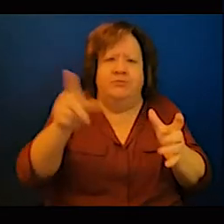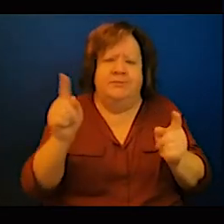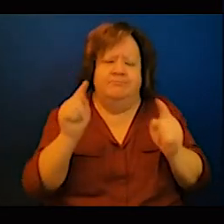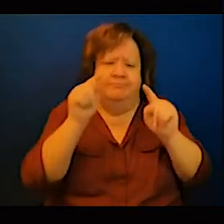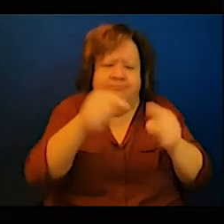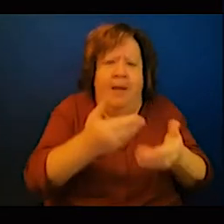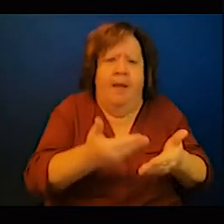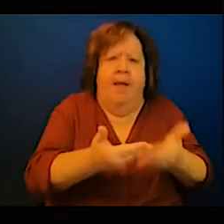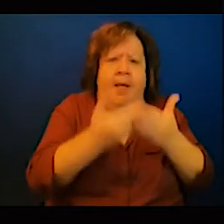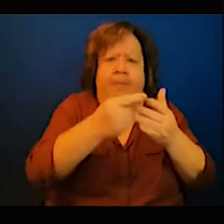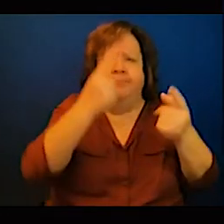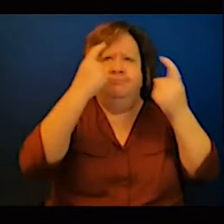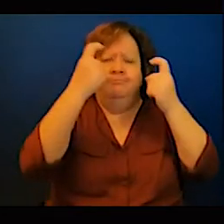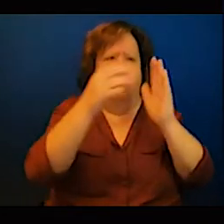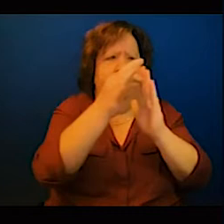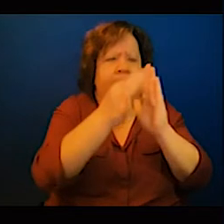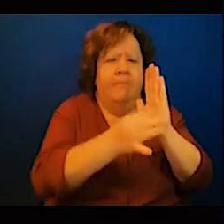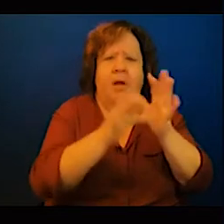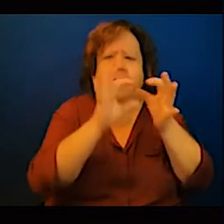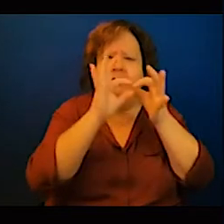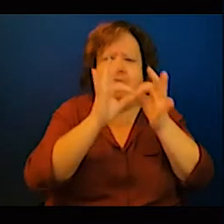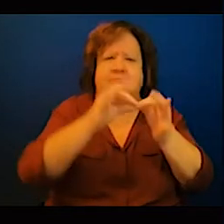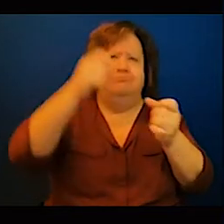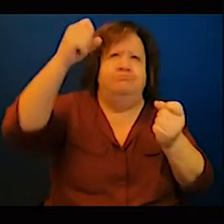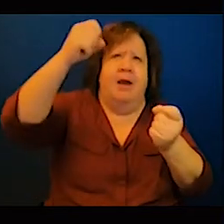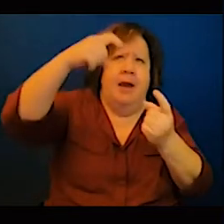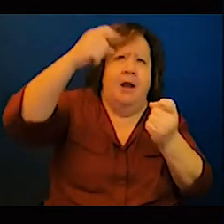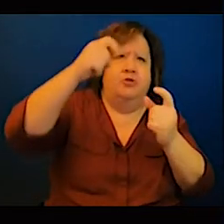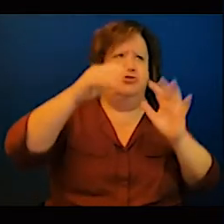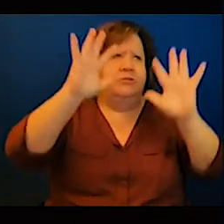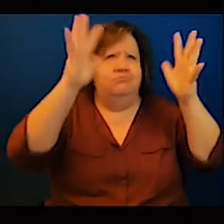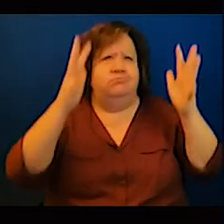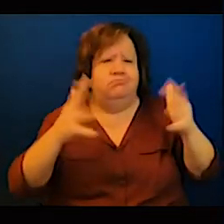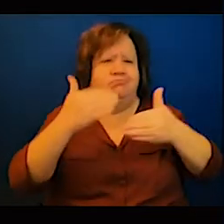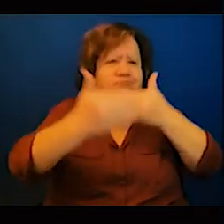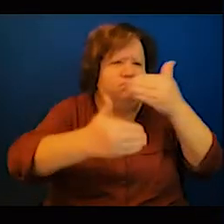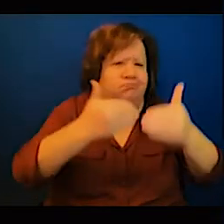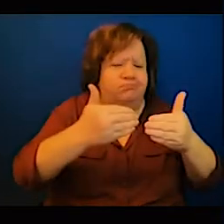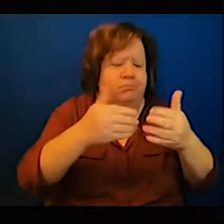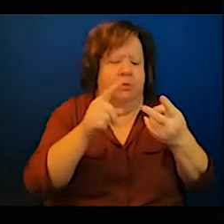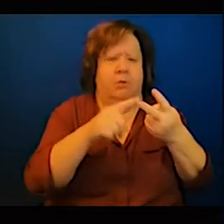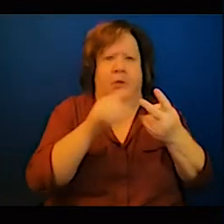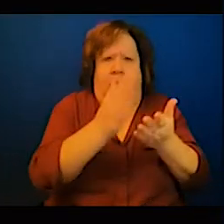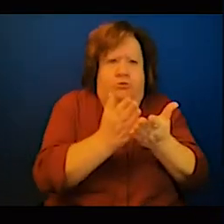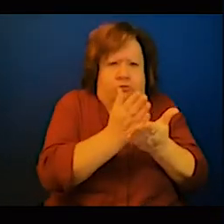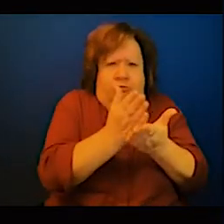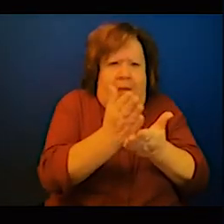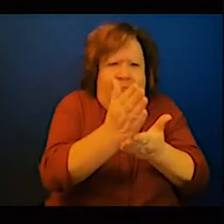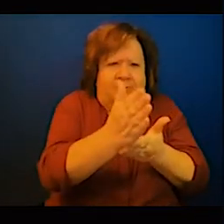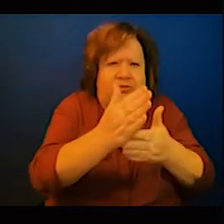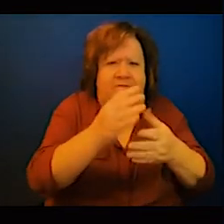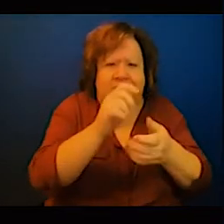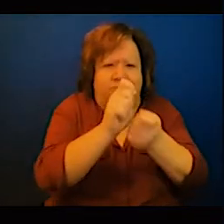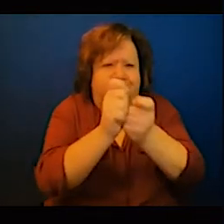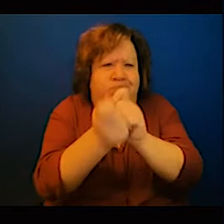facing as she's trying to use, integrate and develop and deploy some of the renewable